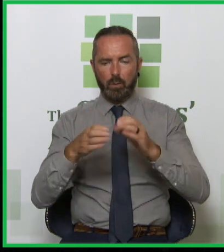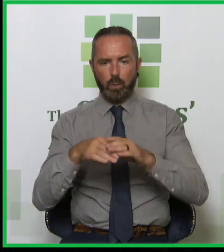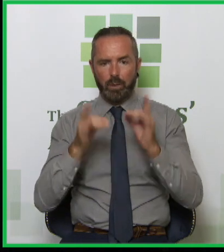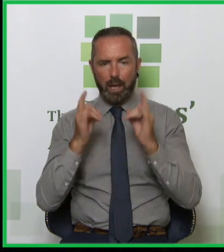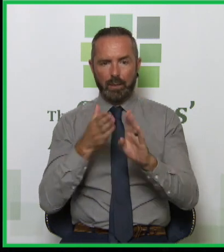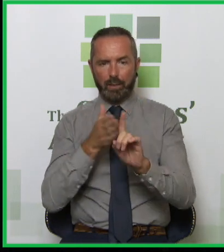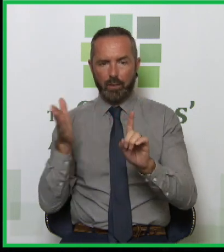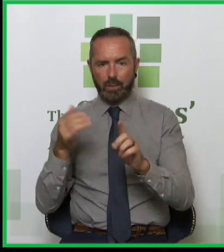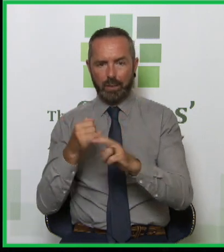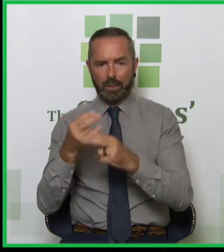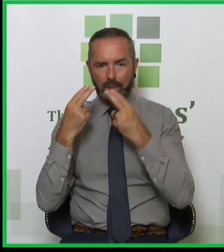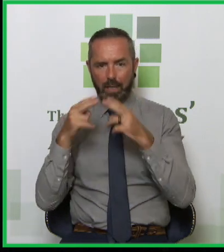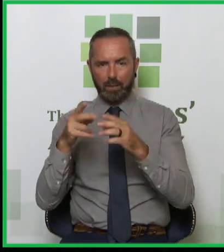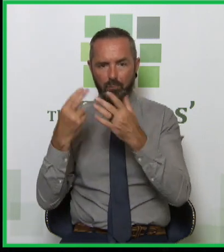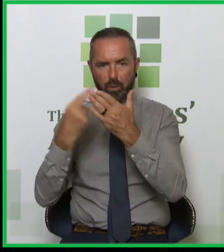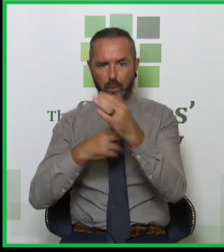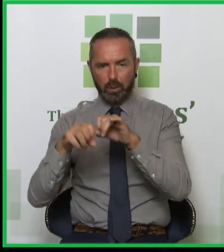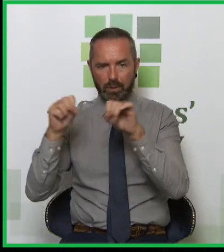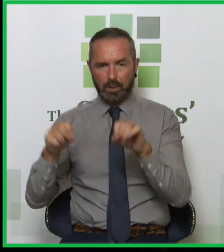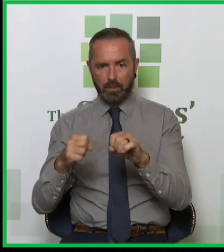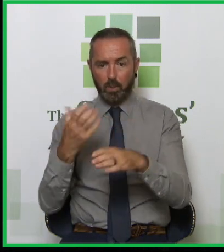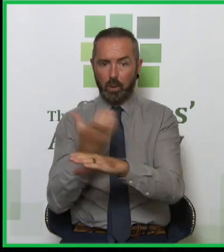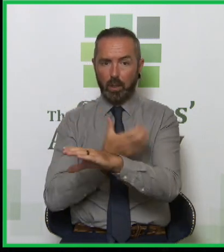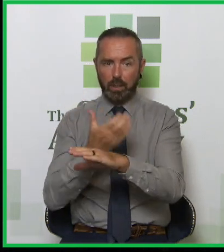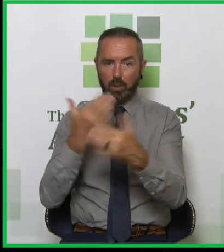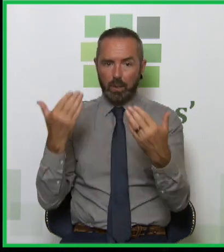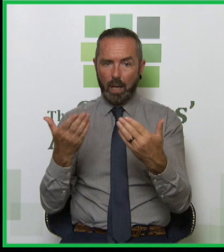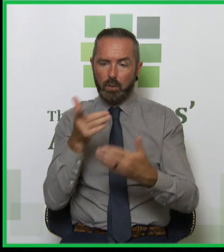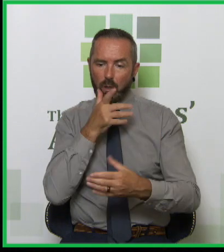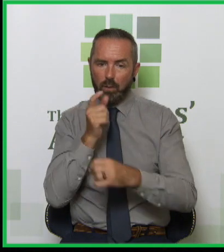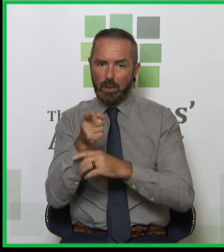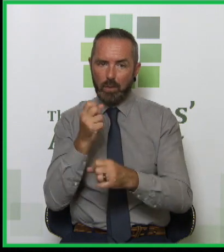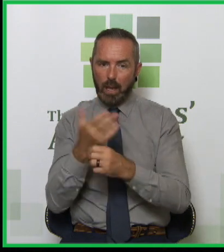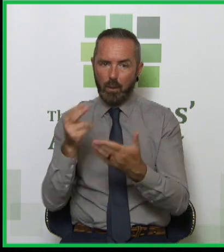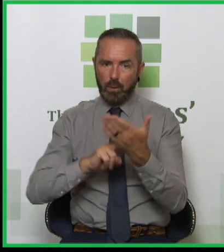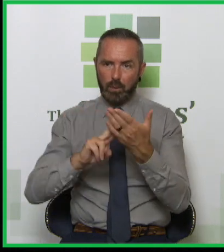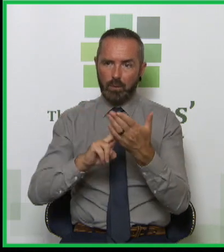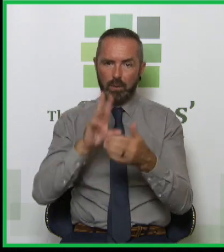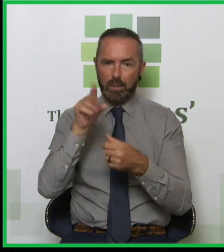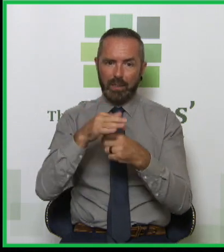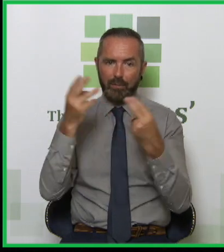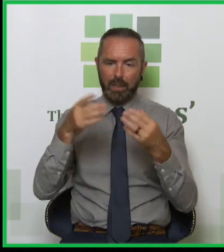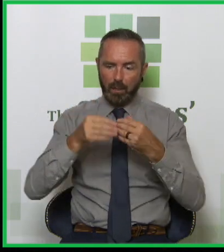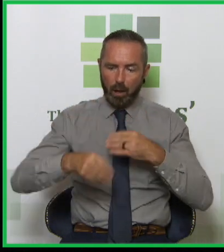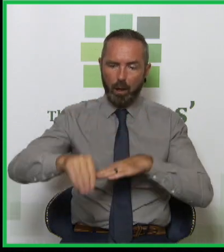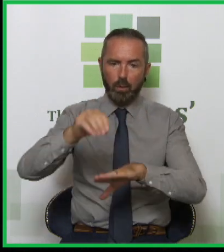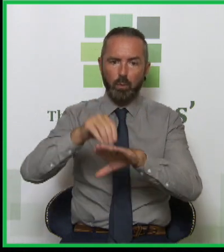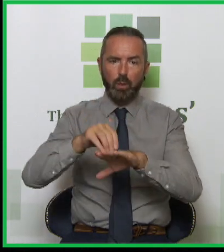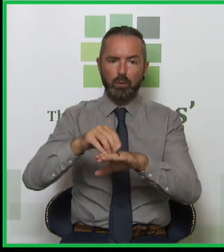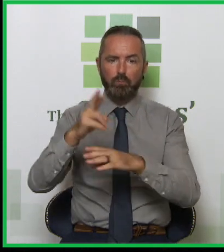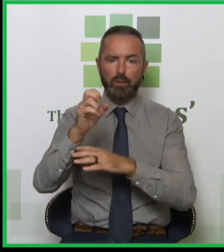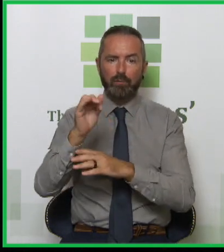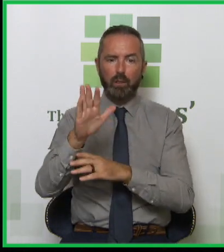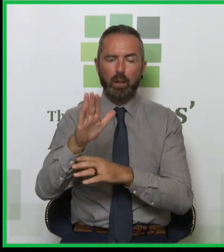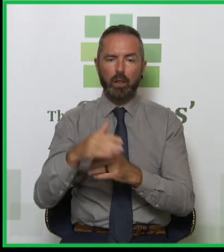reporting system, and we're continuing to talk to them about how we might use that, particularly for people who might need an honoured referral. We